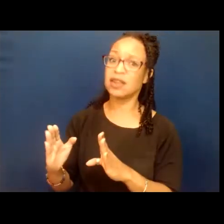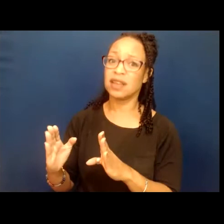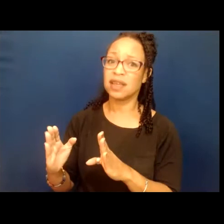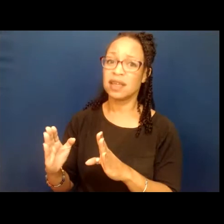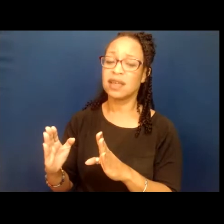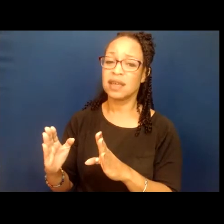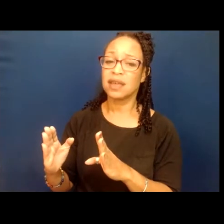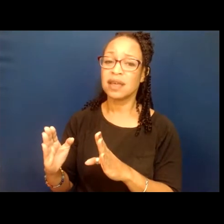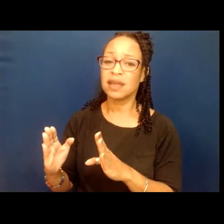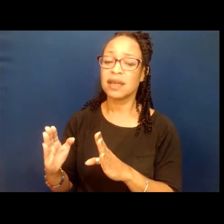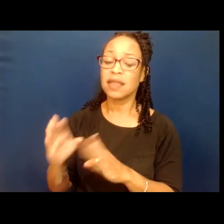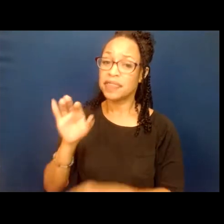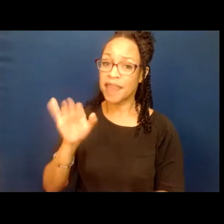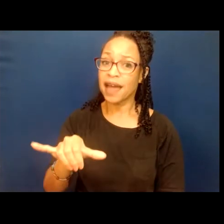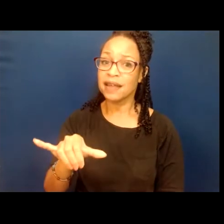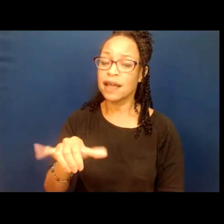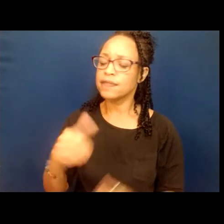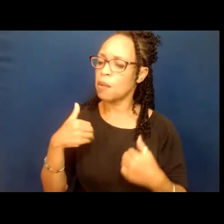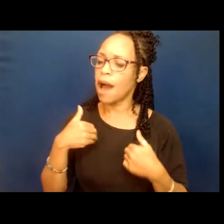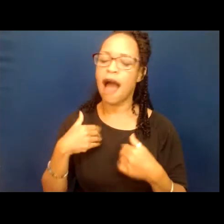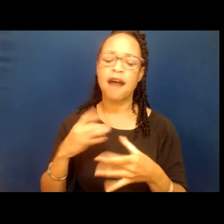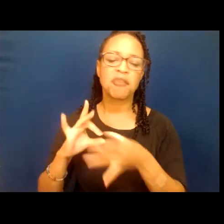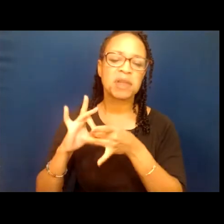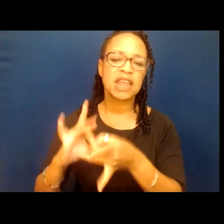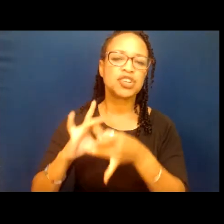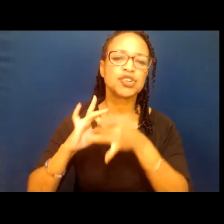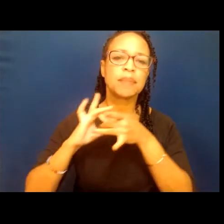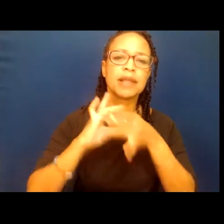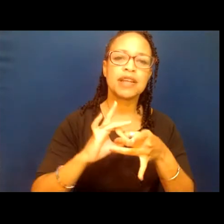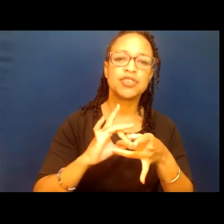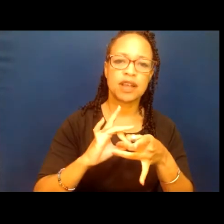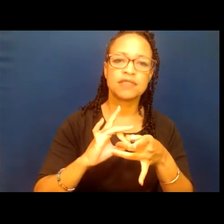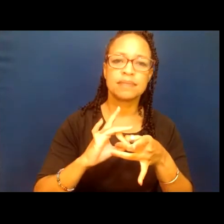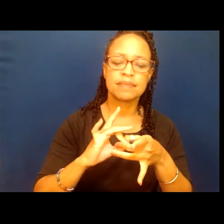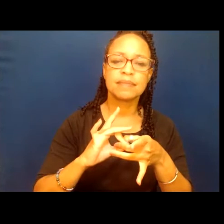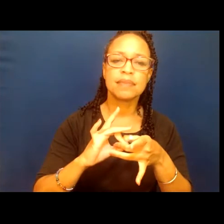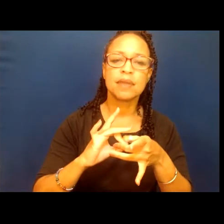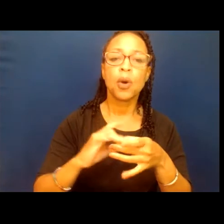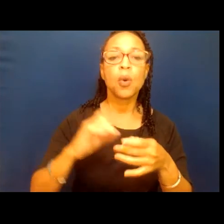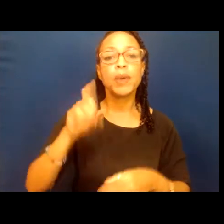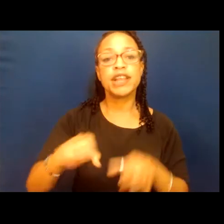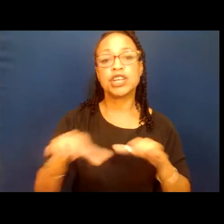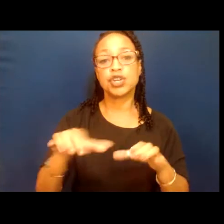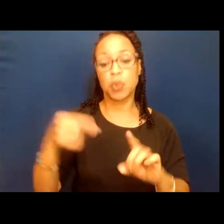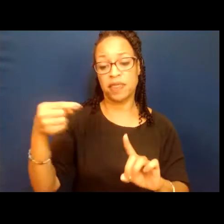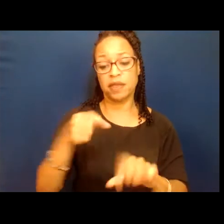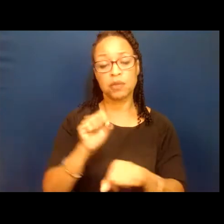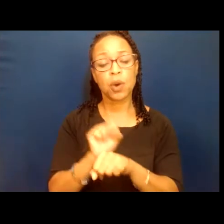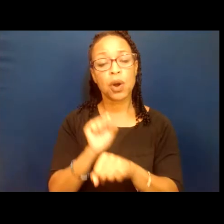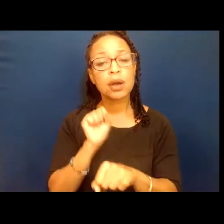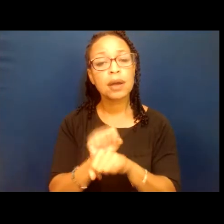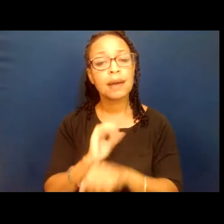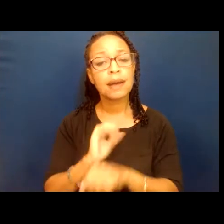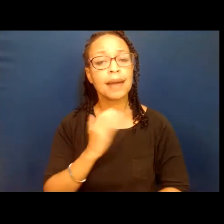relación a la vez es lo que crece la organización. Debemos hacer este trabajo en nuestro estado para